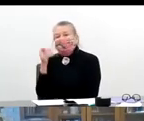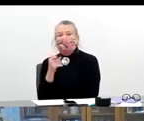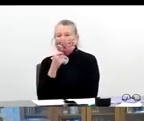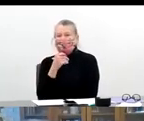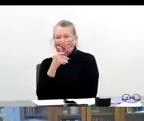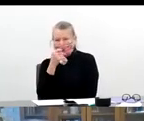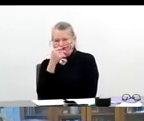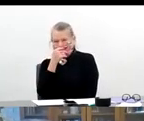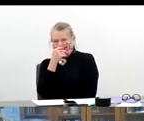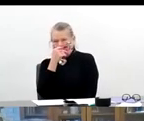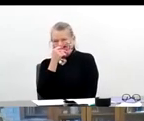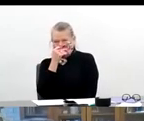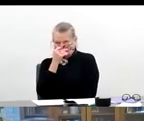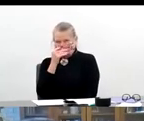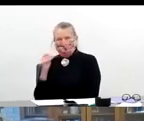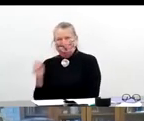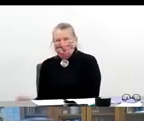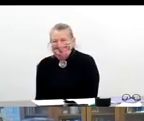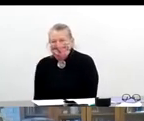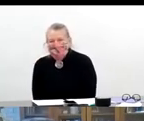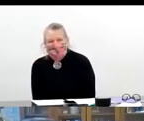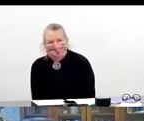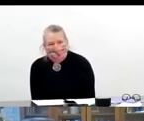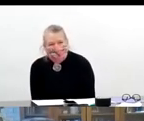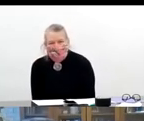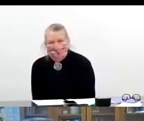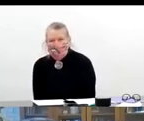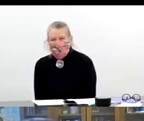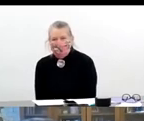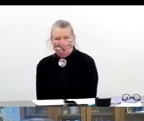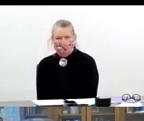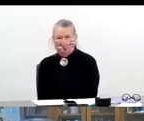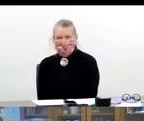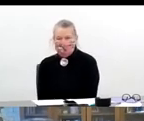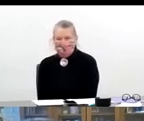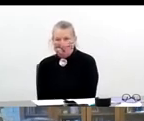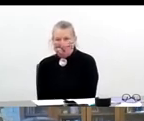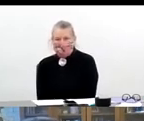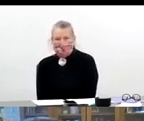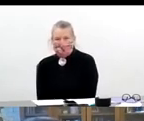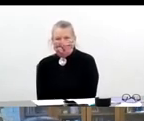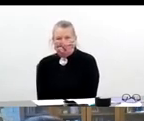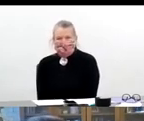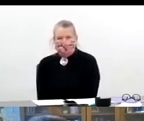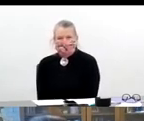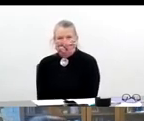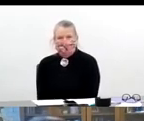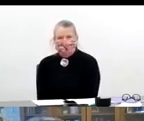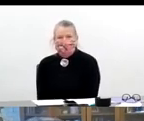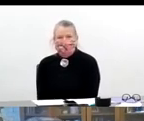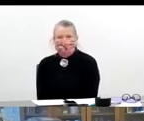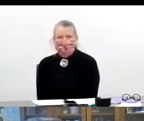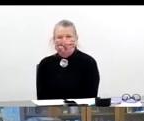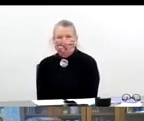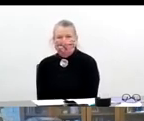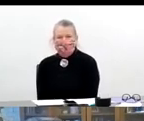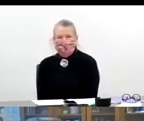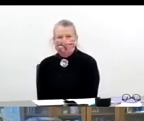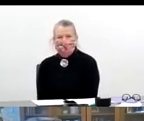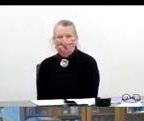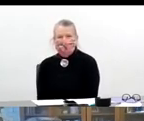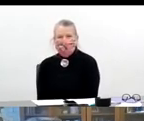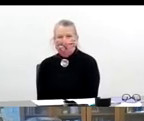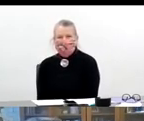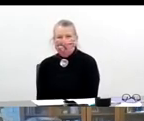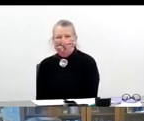Clay, you know, I think that, um, that what's really important is, is, you know,